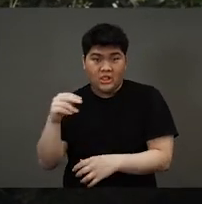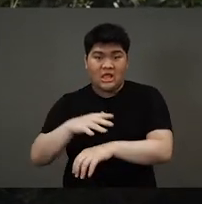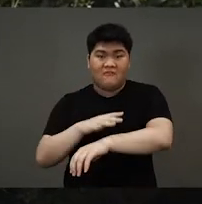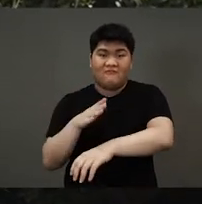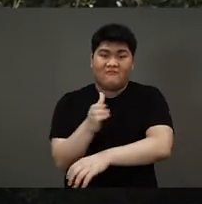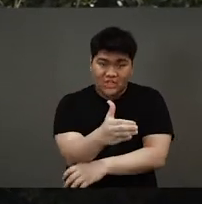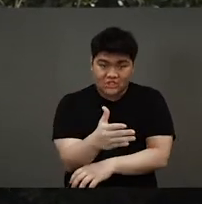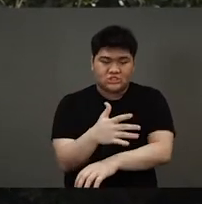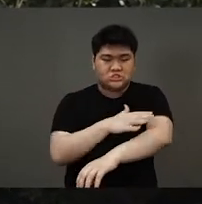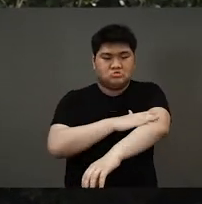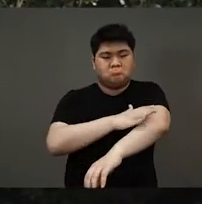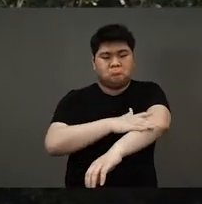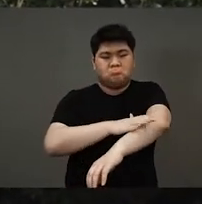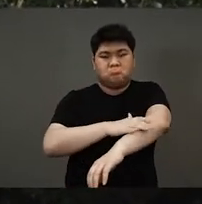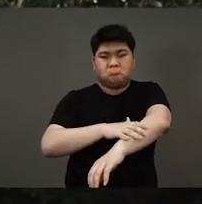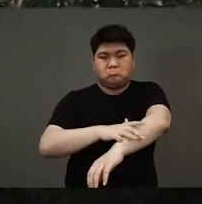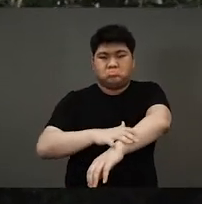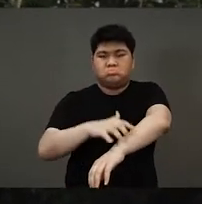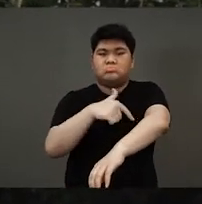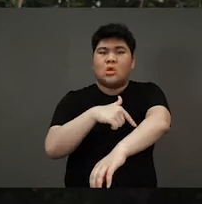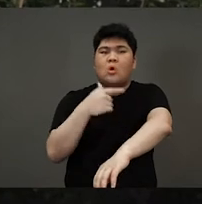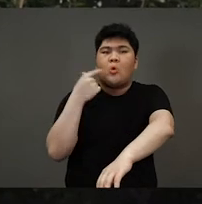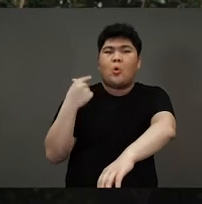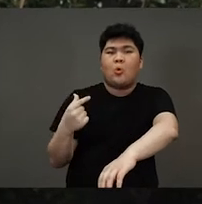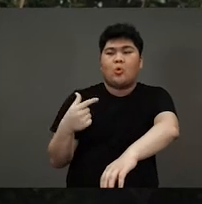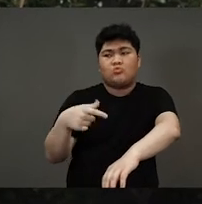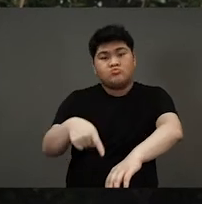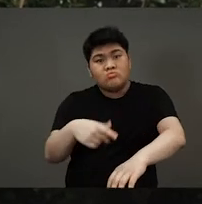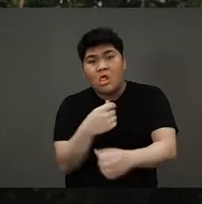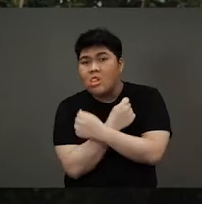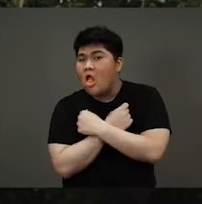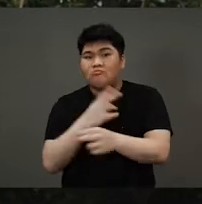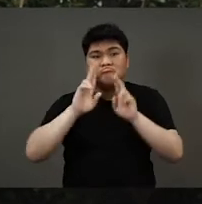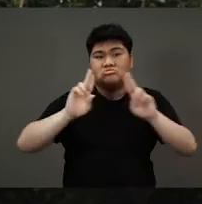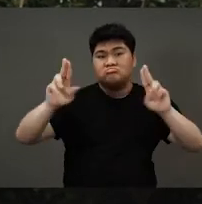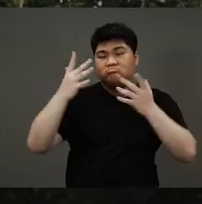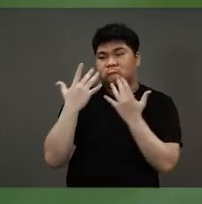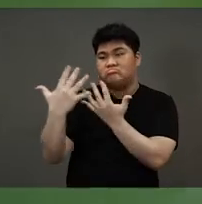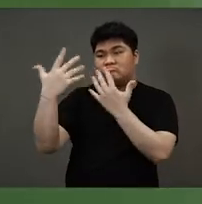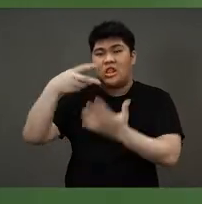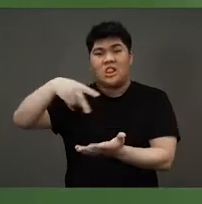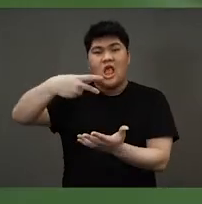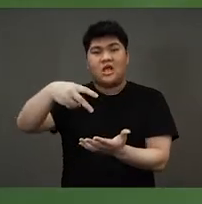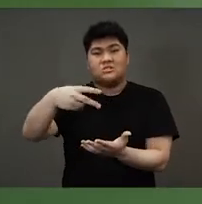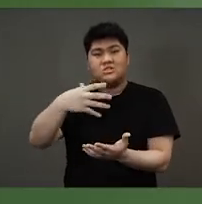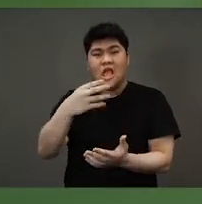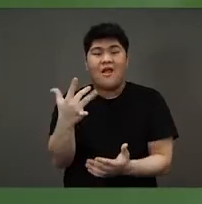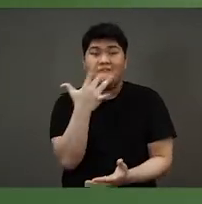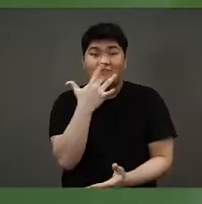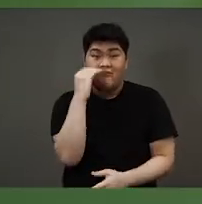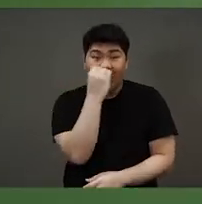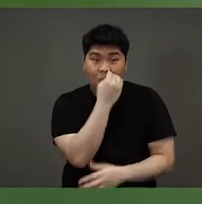loved to sing and dance. And she also loved flowers. Her most favourite flower was the lotus flower.